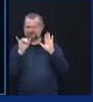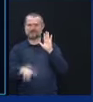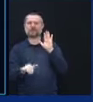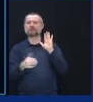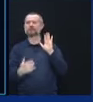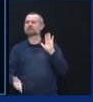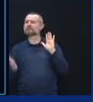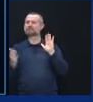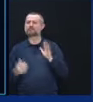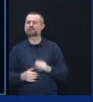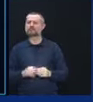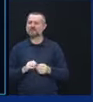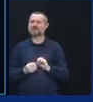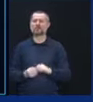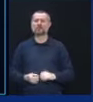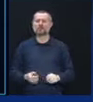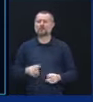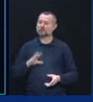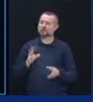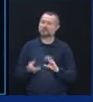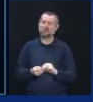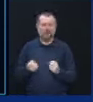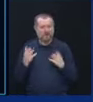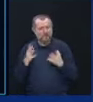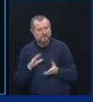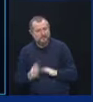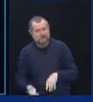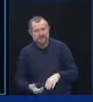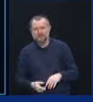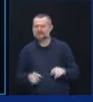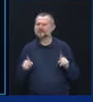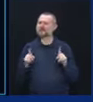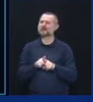Total deaths. The same number.